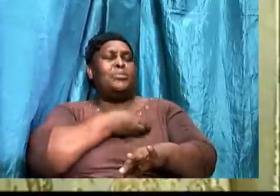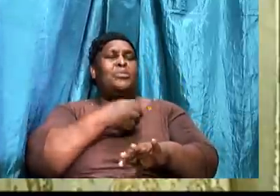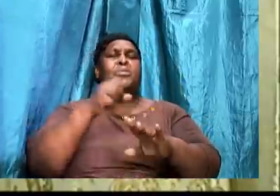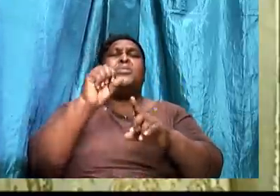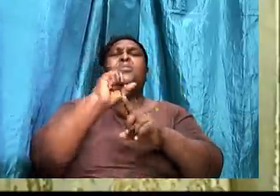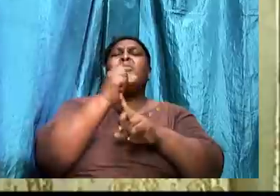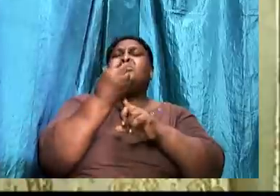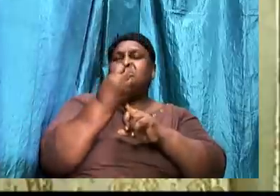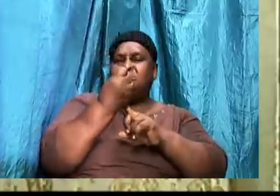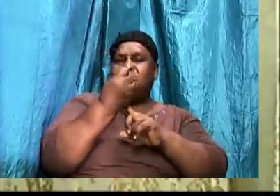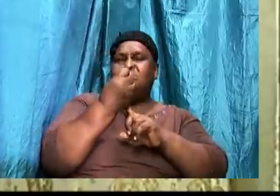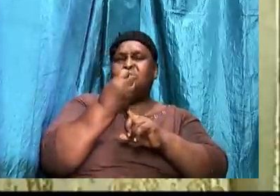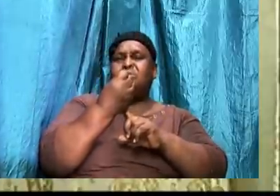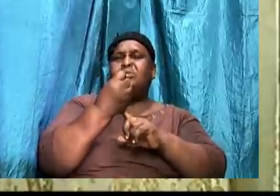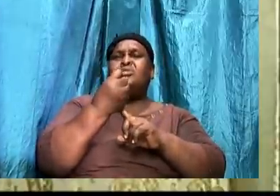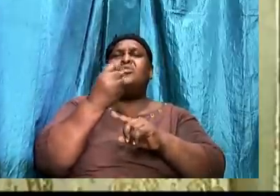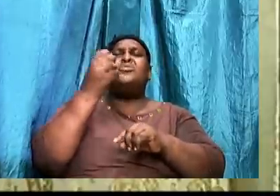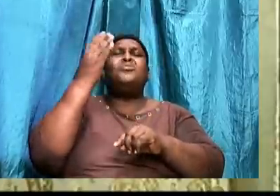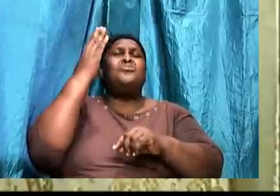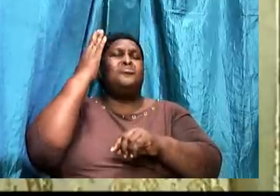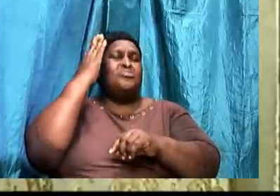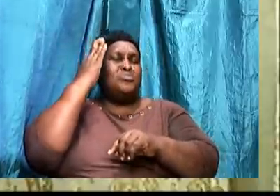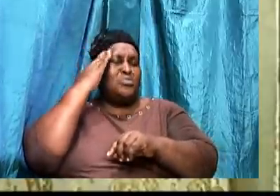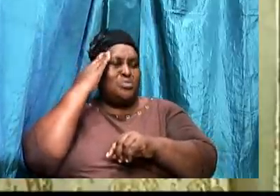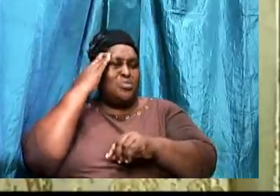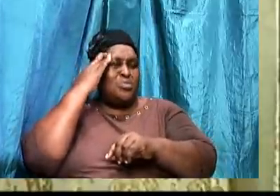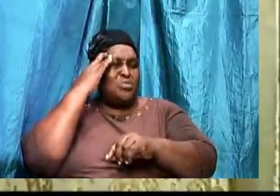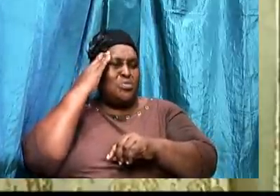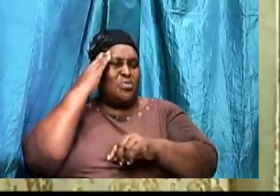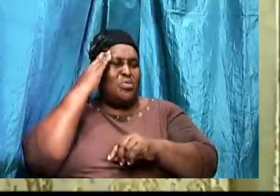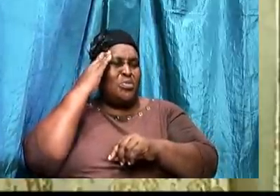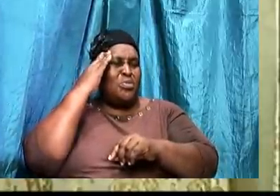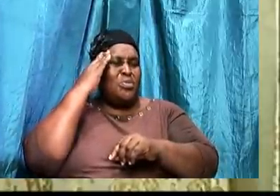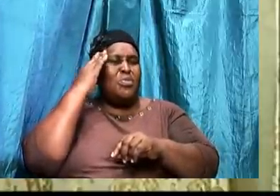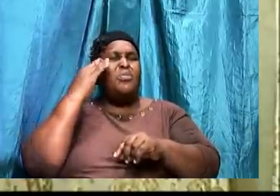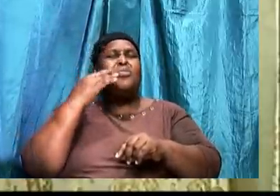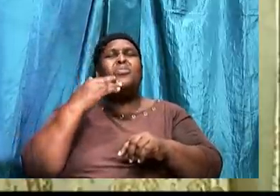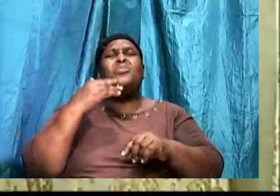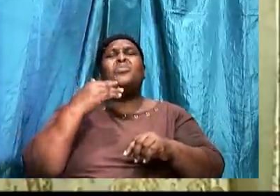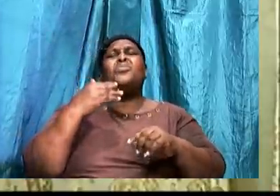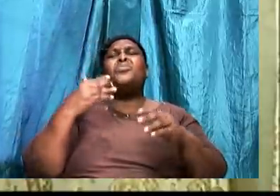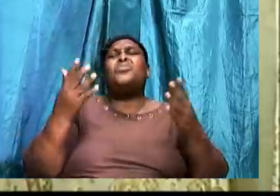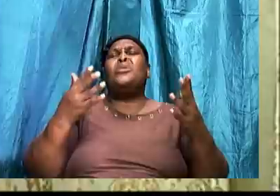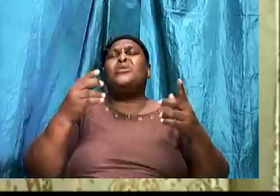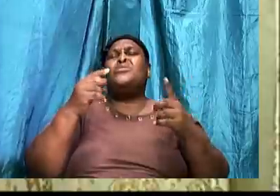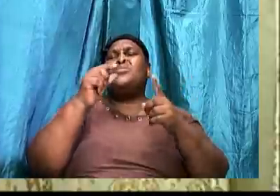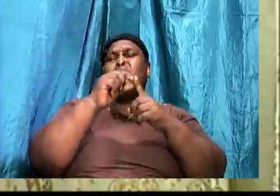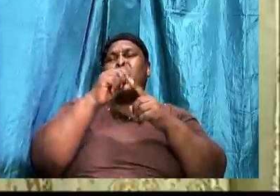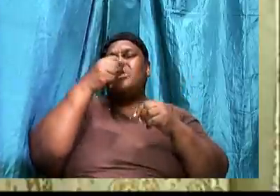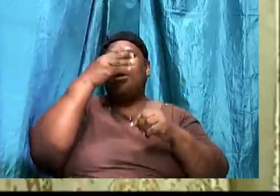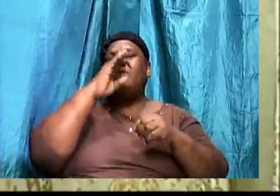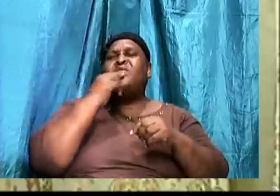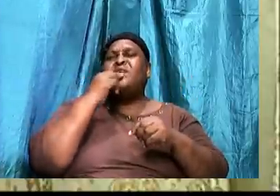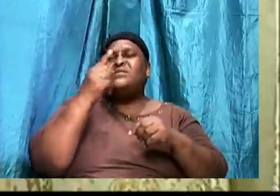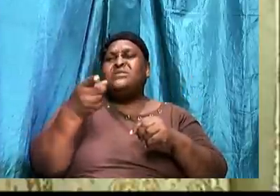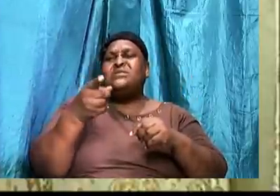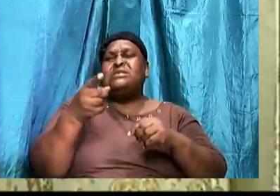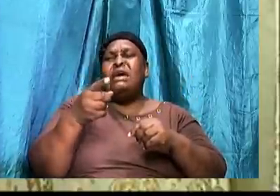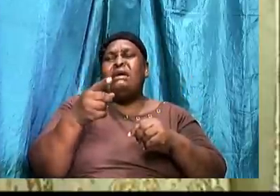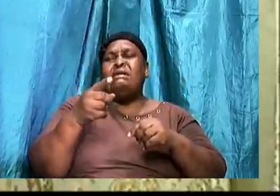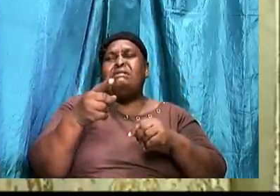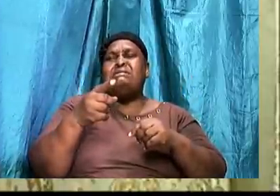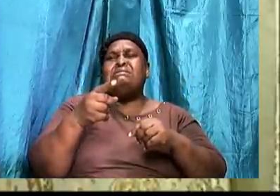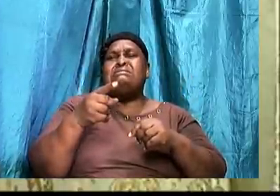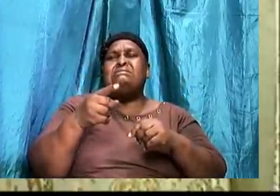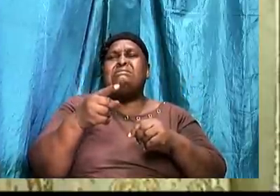We know once it's not aligned to the will of God. Even if it's a scripture that is quote. And it's not